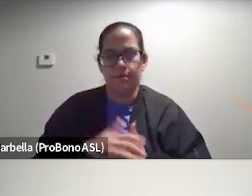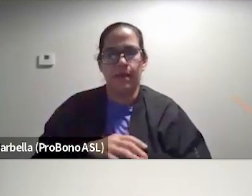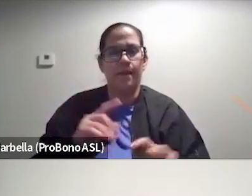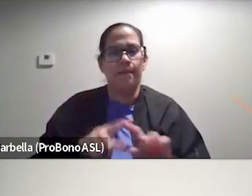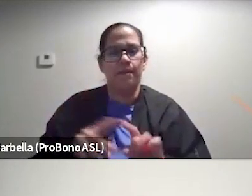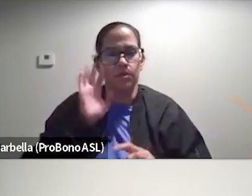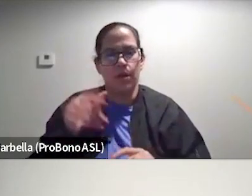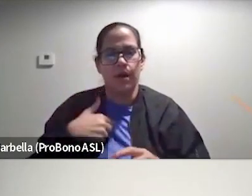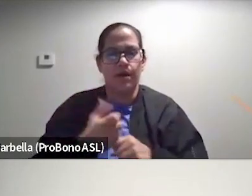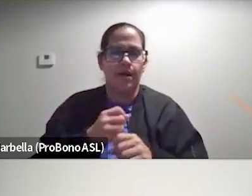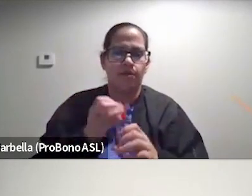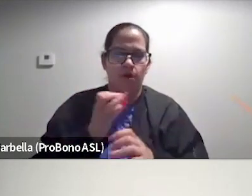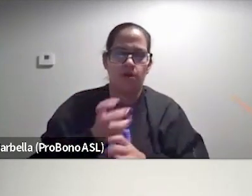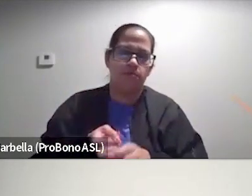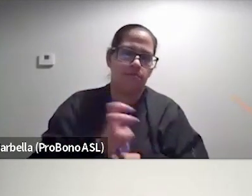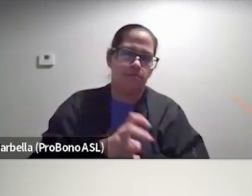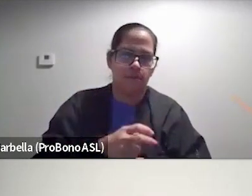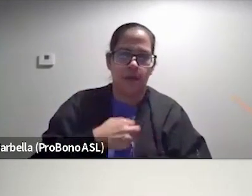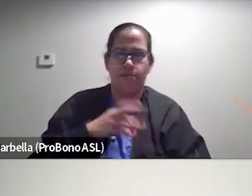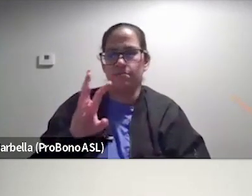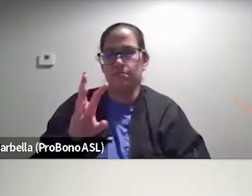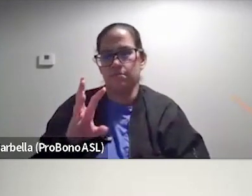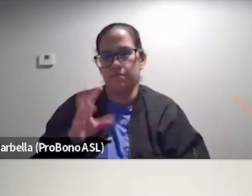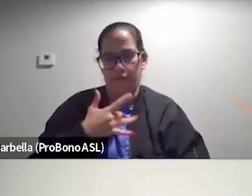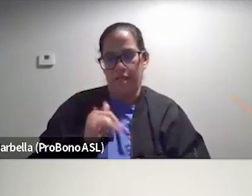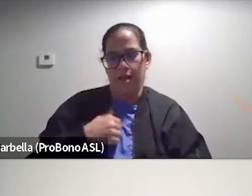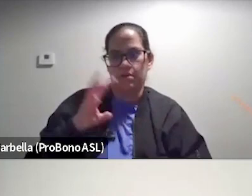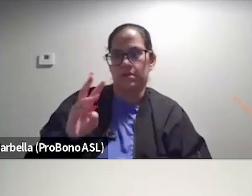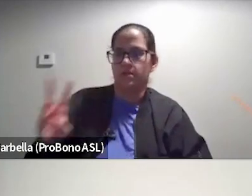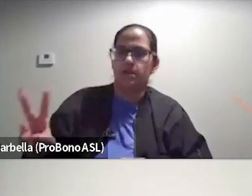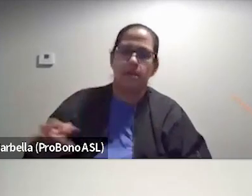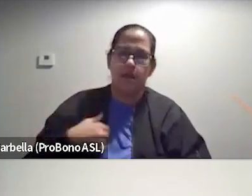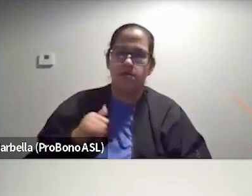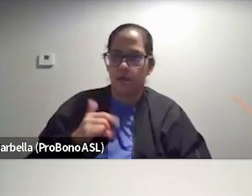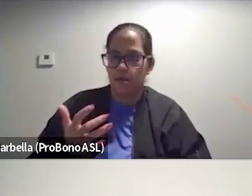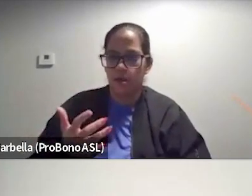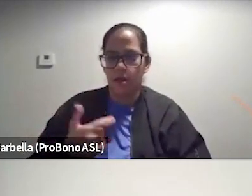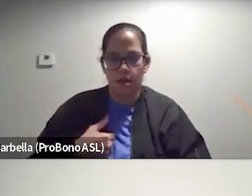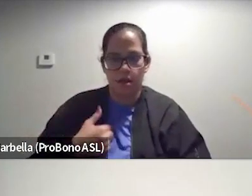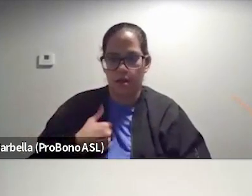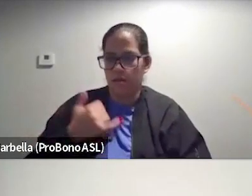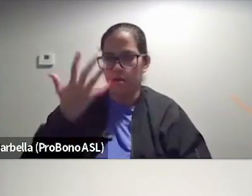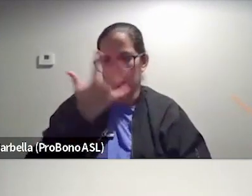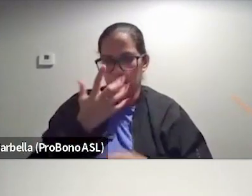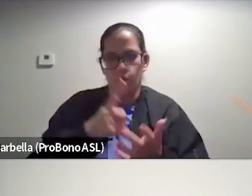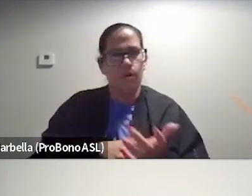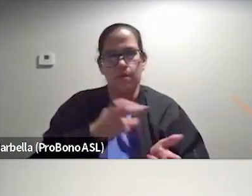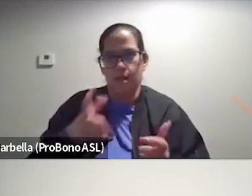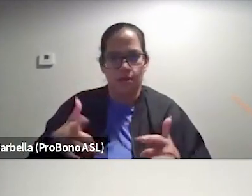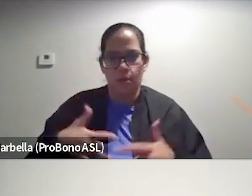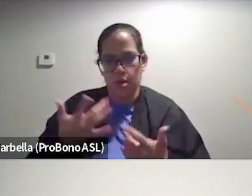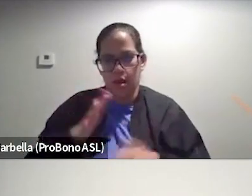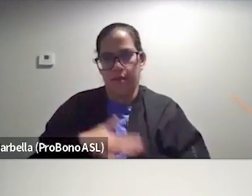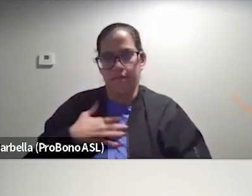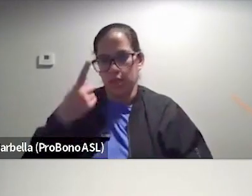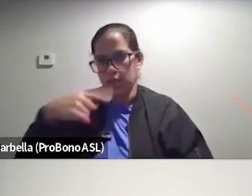you know, I got out the car, like I was six, six, you feel me? Um, and I was like, I really had what the hell is going on all over my